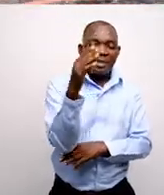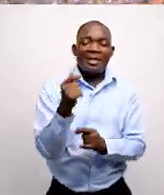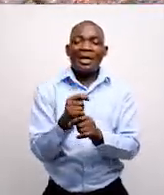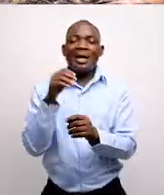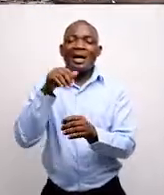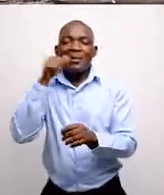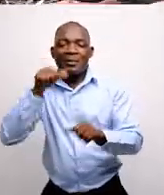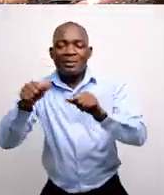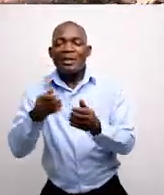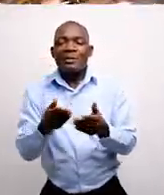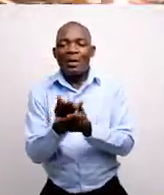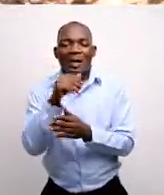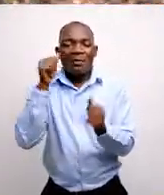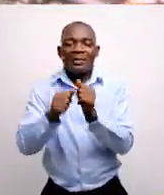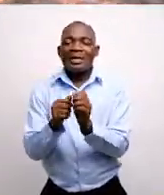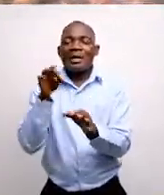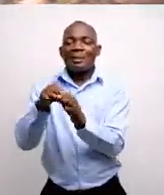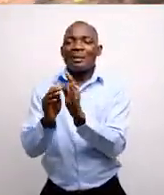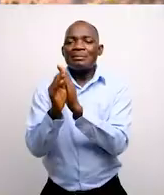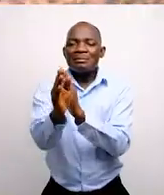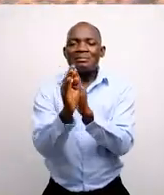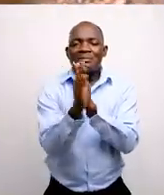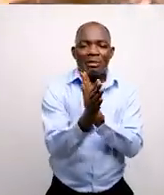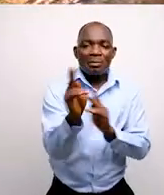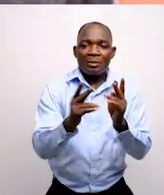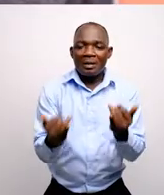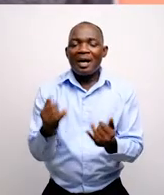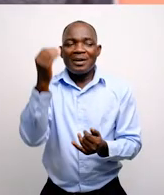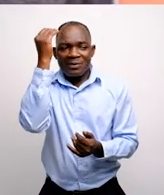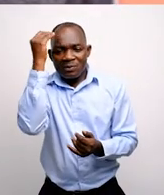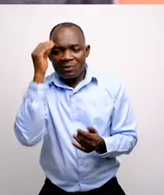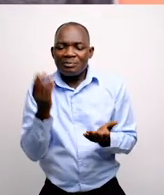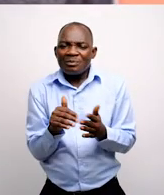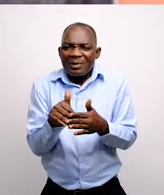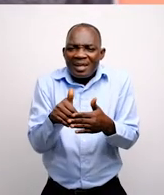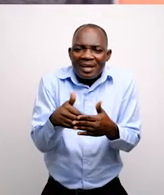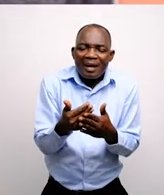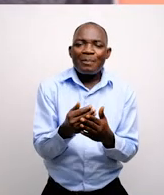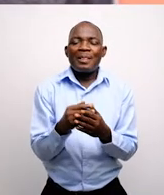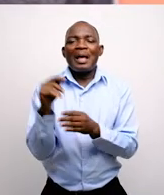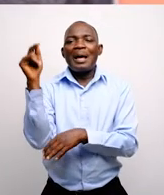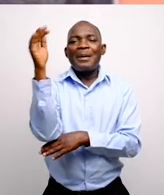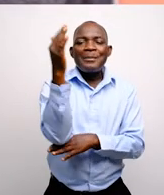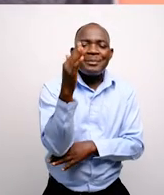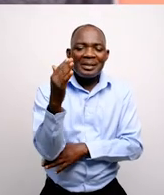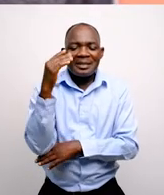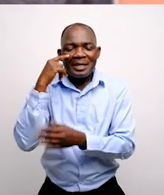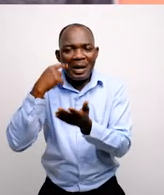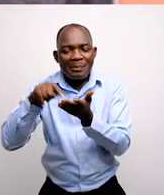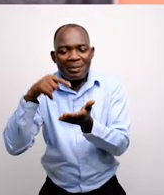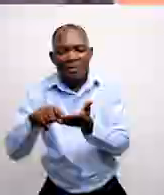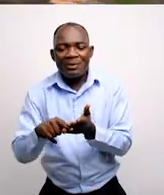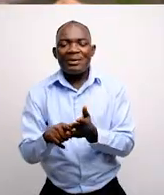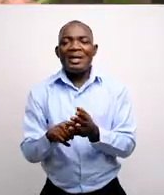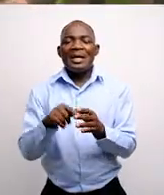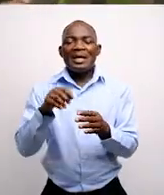That is in agriculture, the way they plant. Now they really know how the plant is being